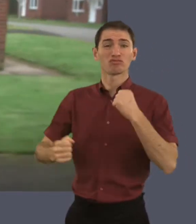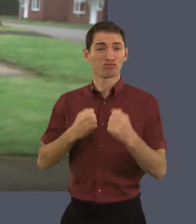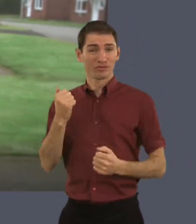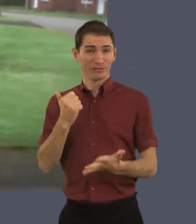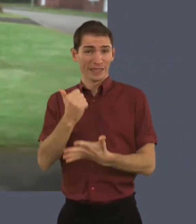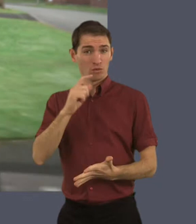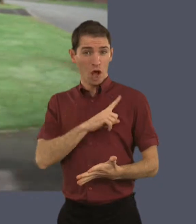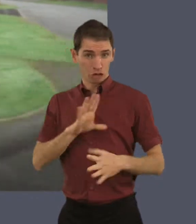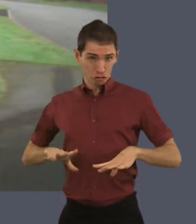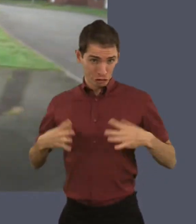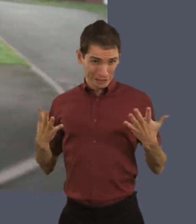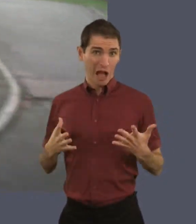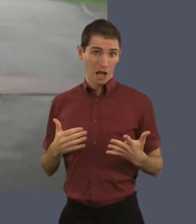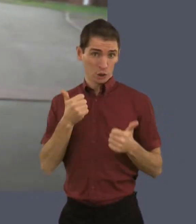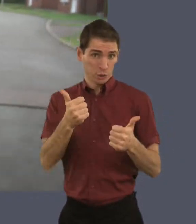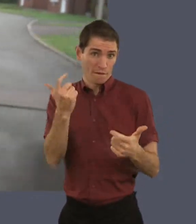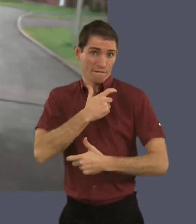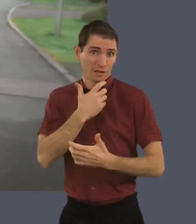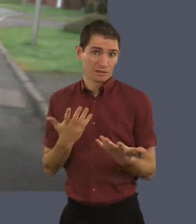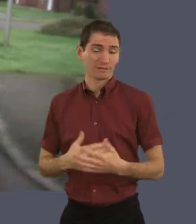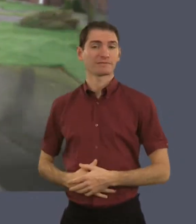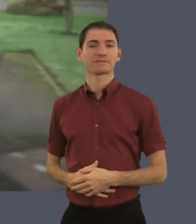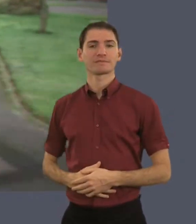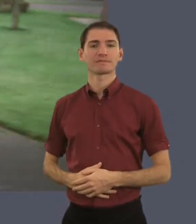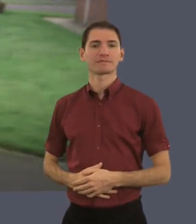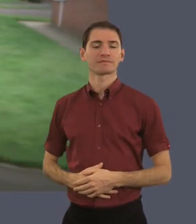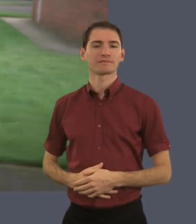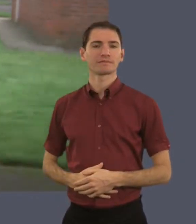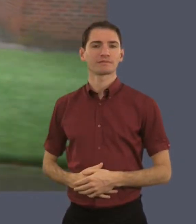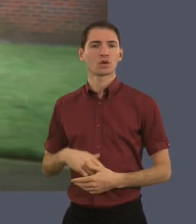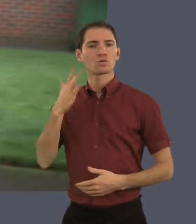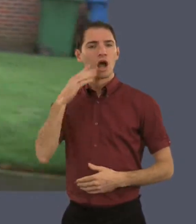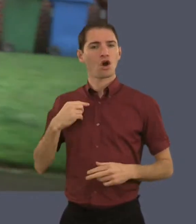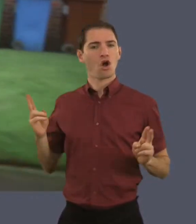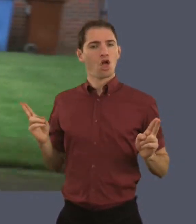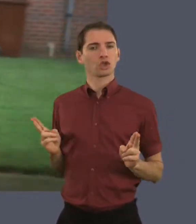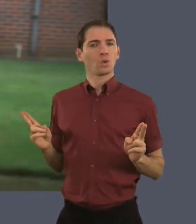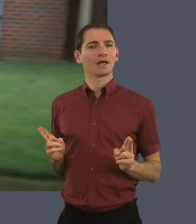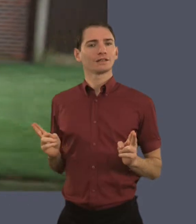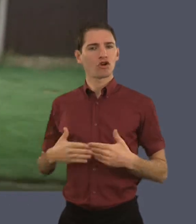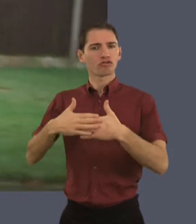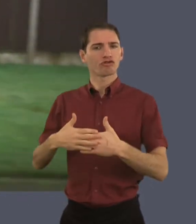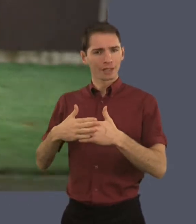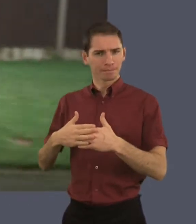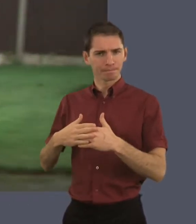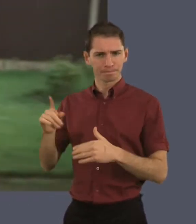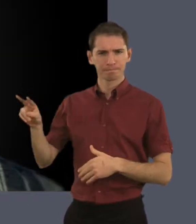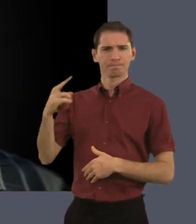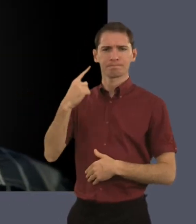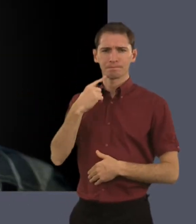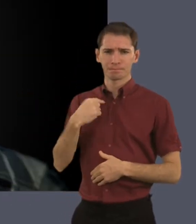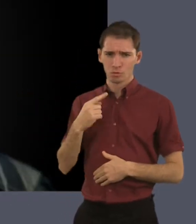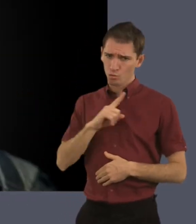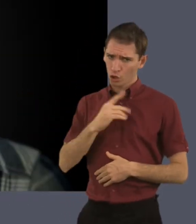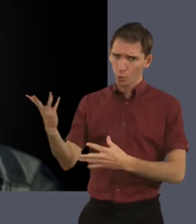there and just go for it. It's free and it's great fun. After I'd lost a bit of weight, a friend of mine turned around and said,